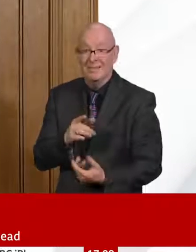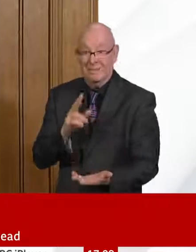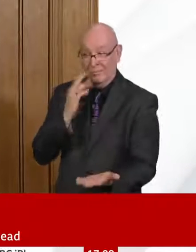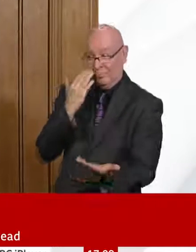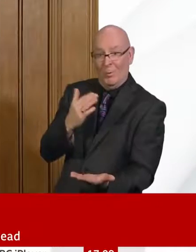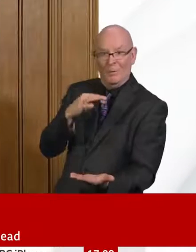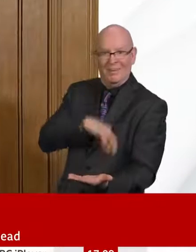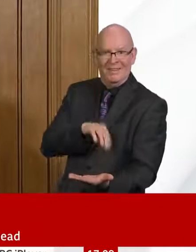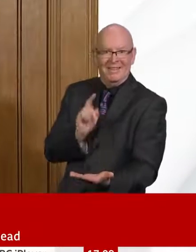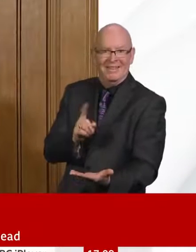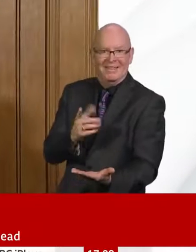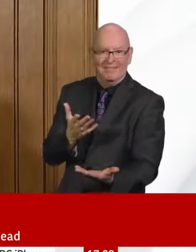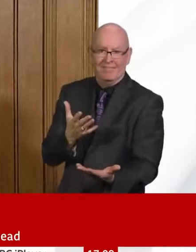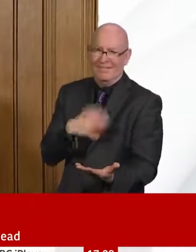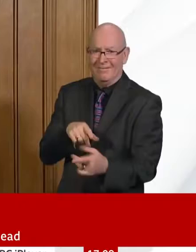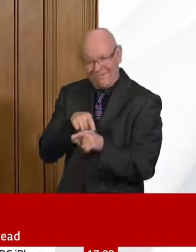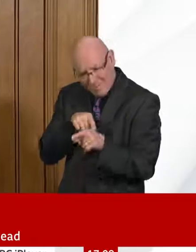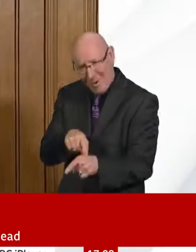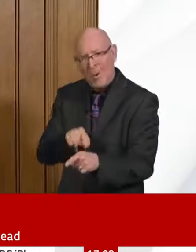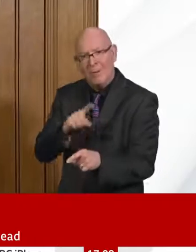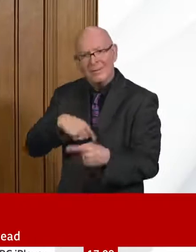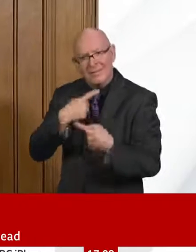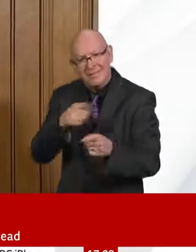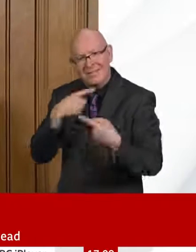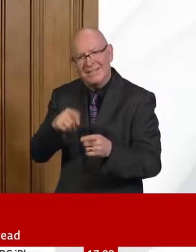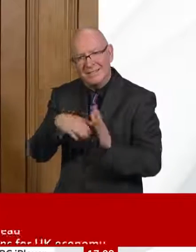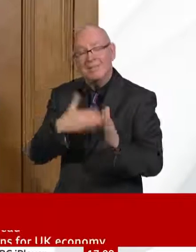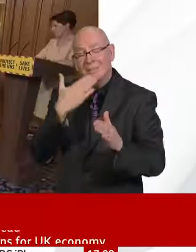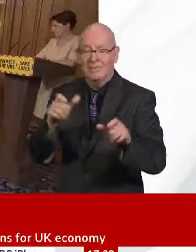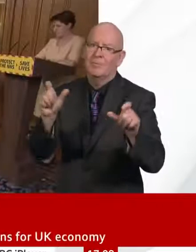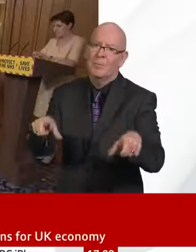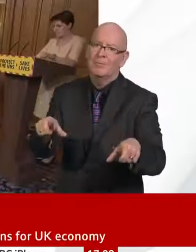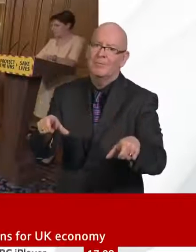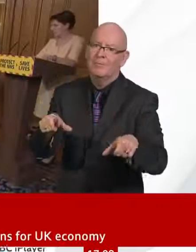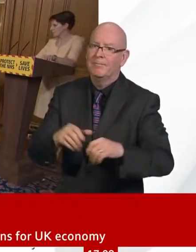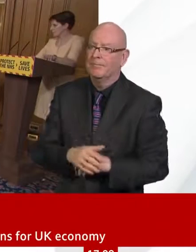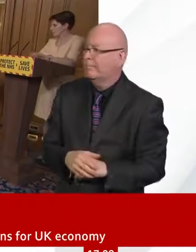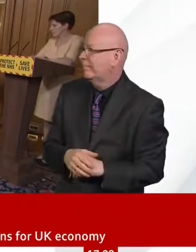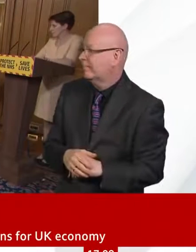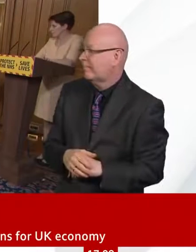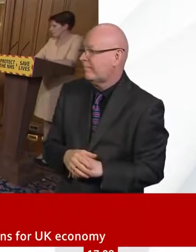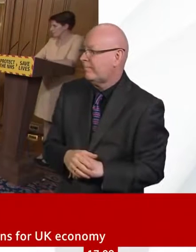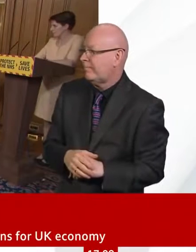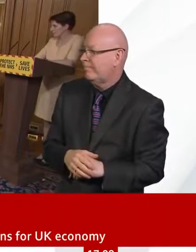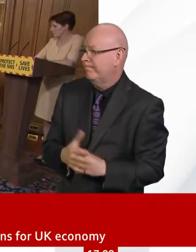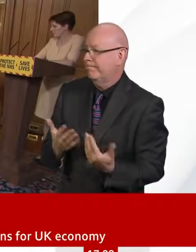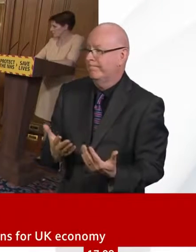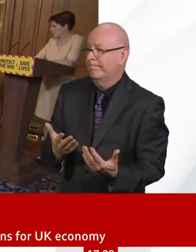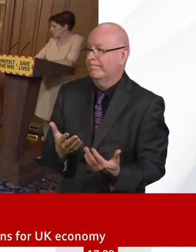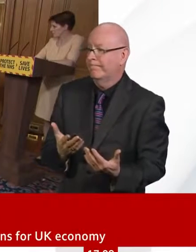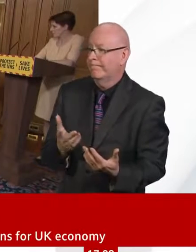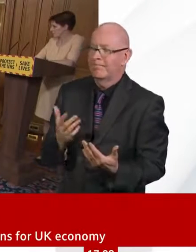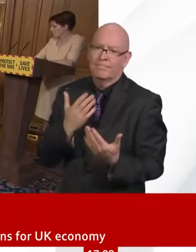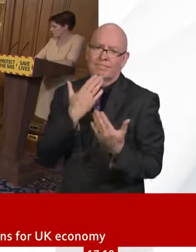Thank you, Steve. If we could turn to some questions. I think first, Laura Koonsberg from the BBC. Thank you, Chancellor.